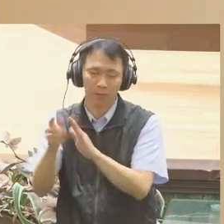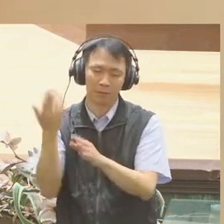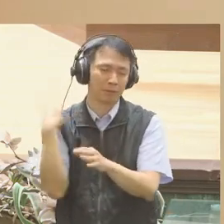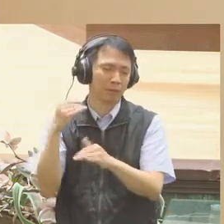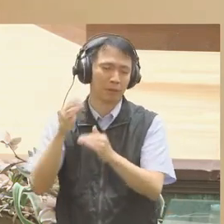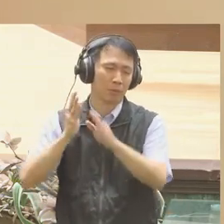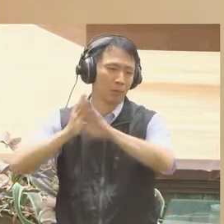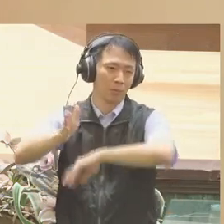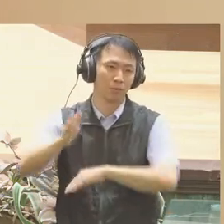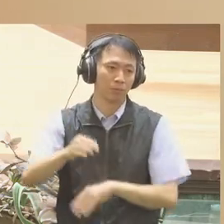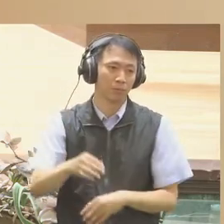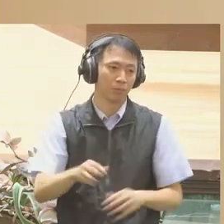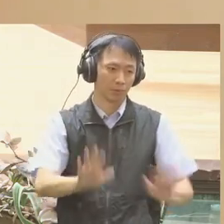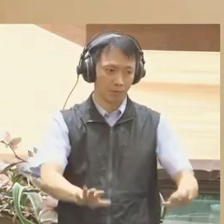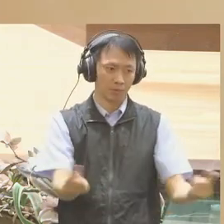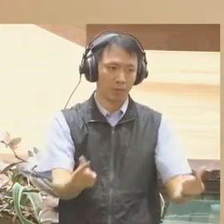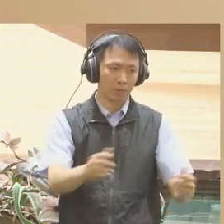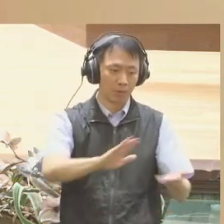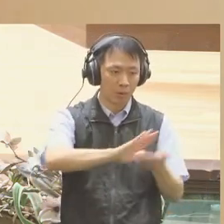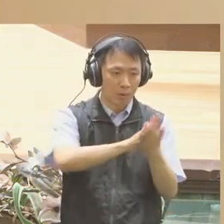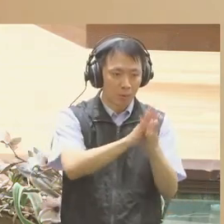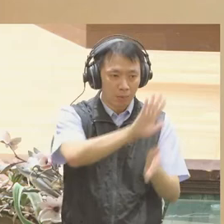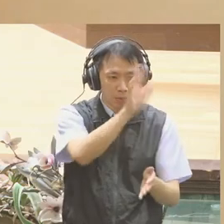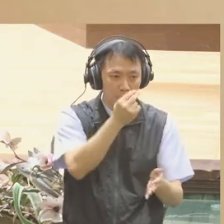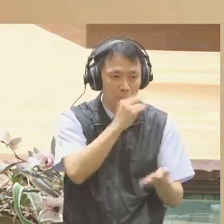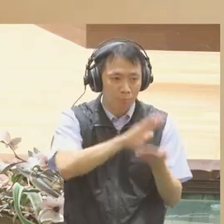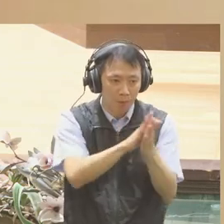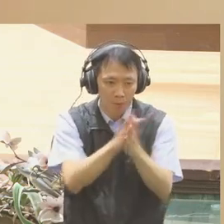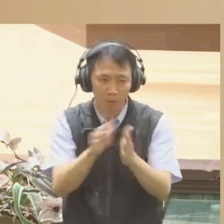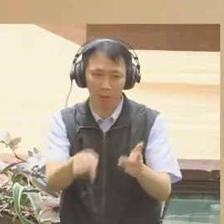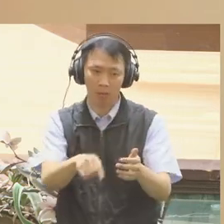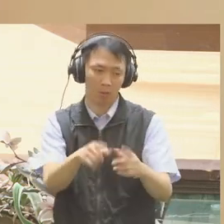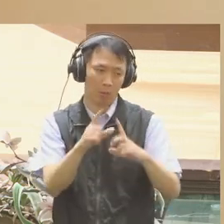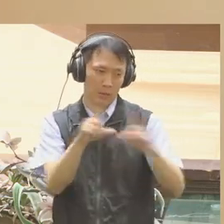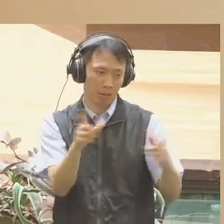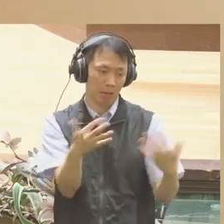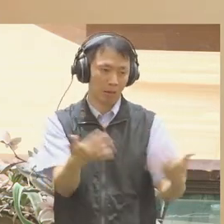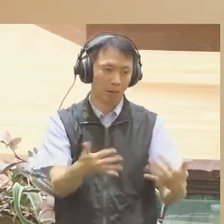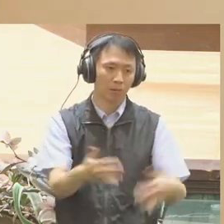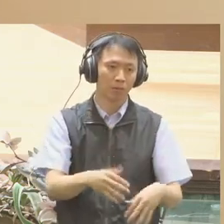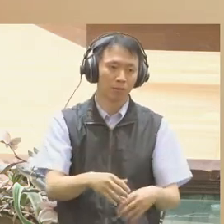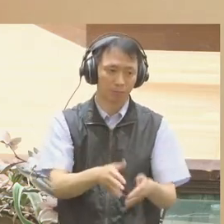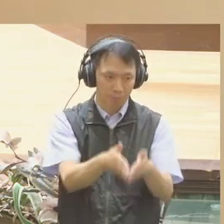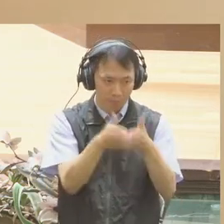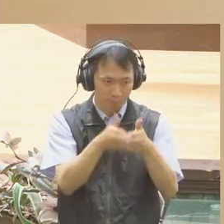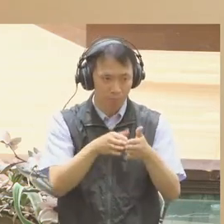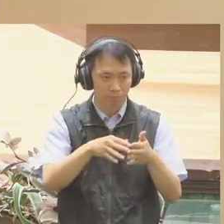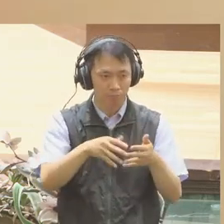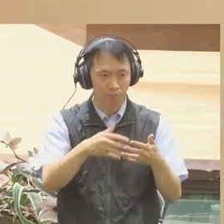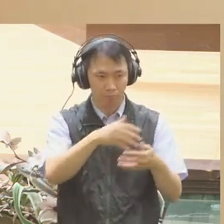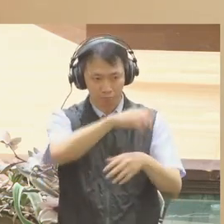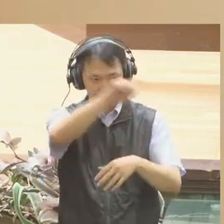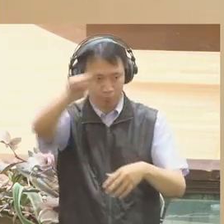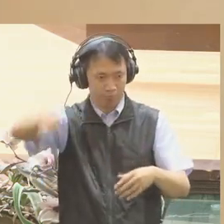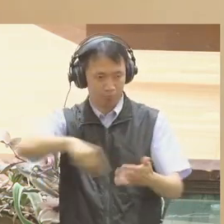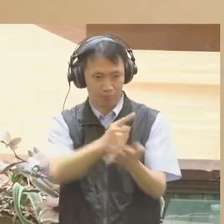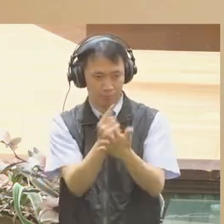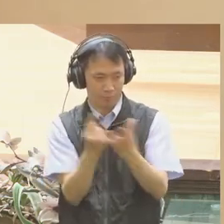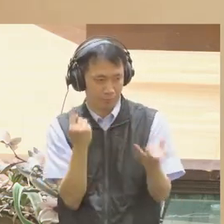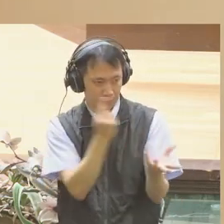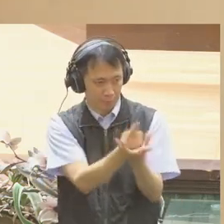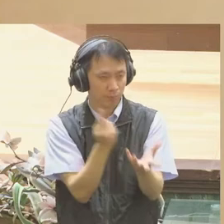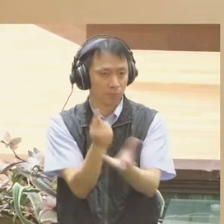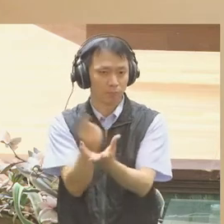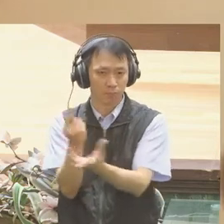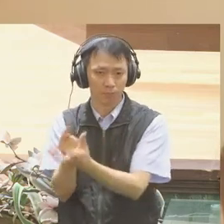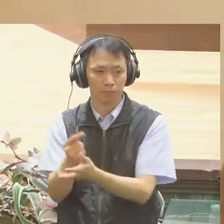fast-moving, global-scale existential issues like climate change that require mandates for bold action. We need political